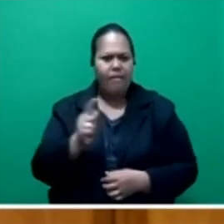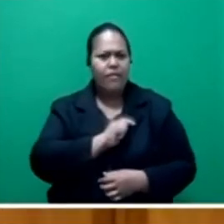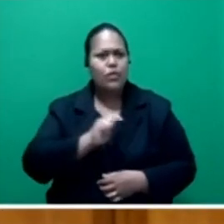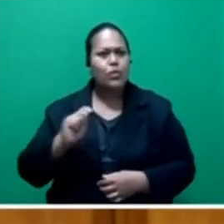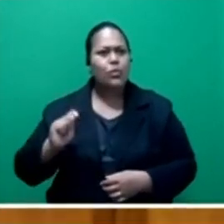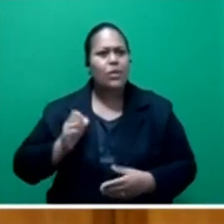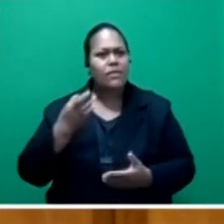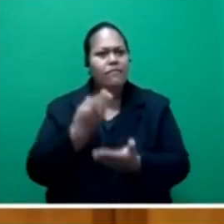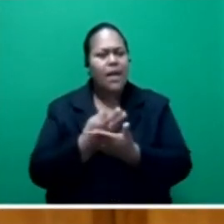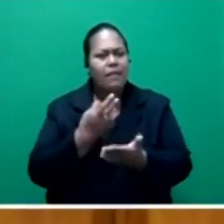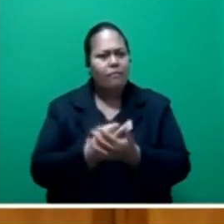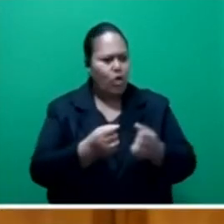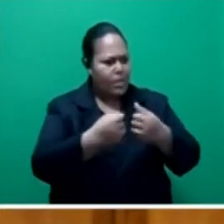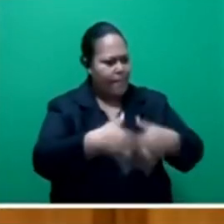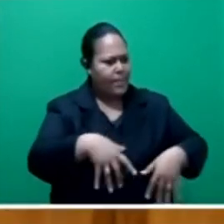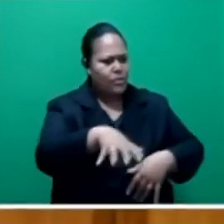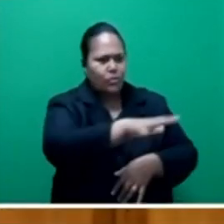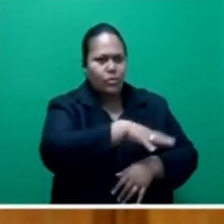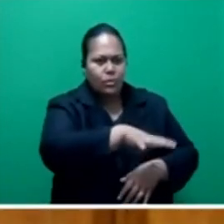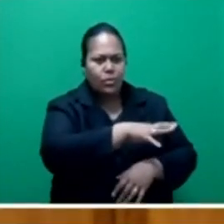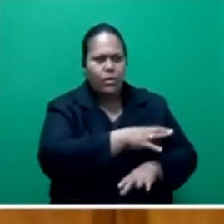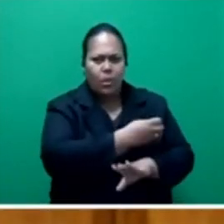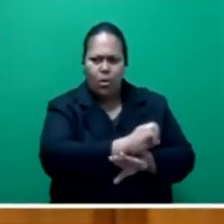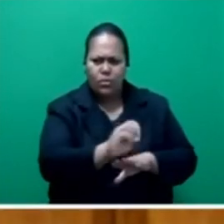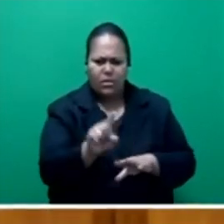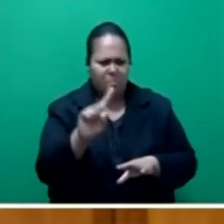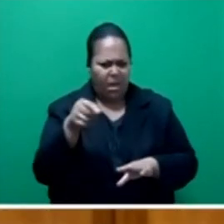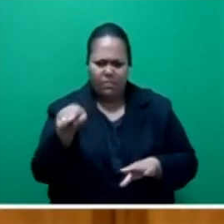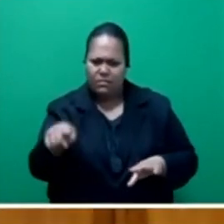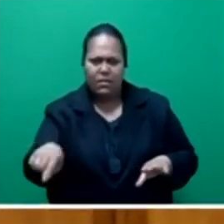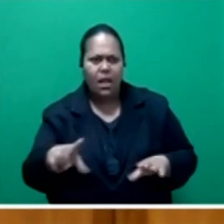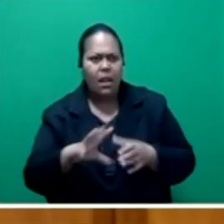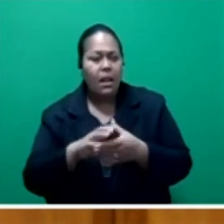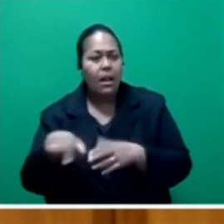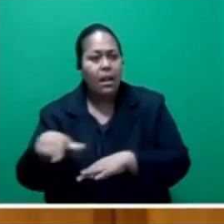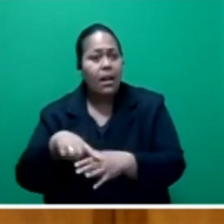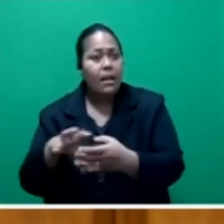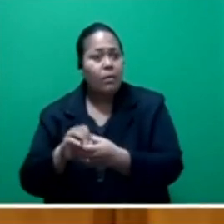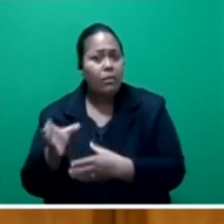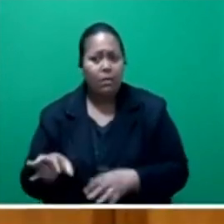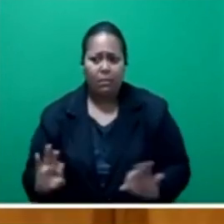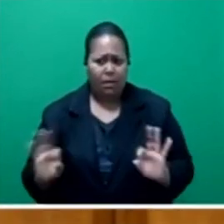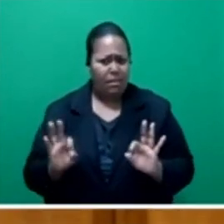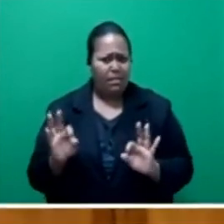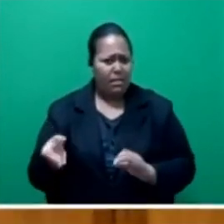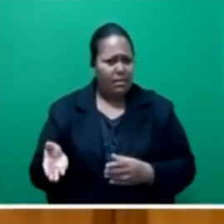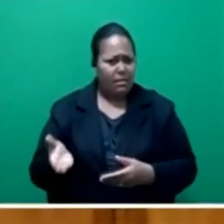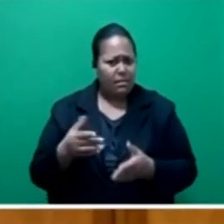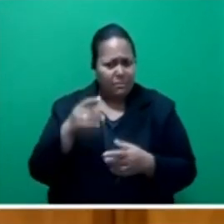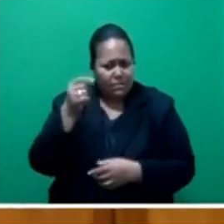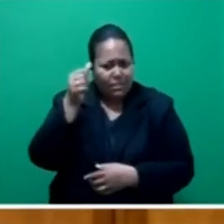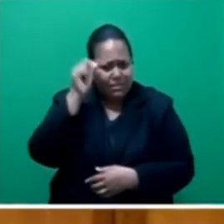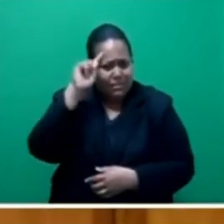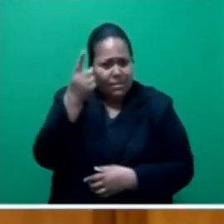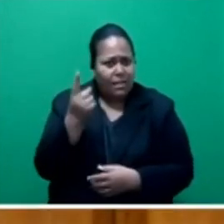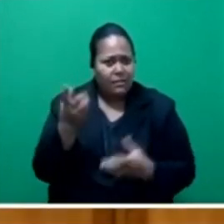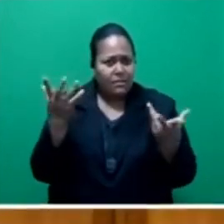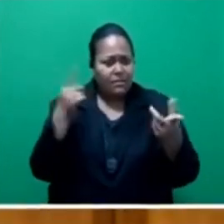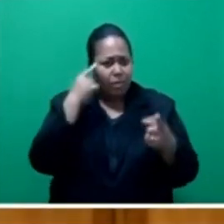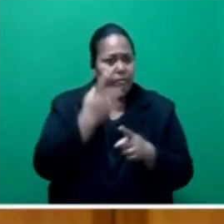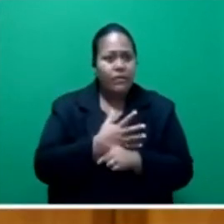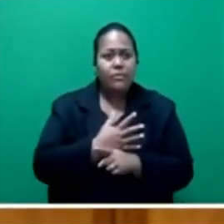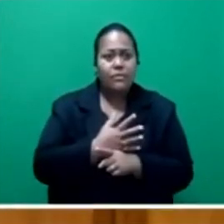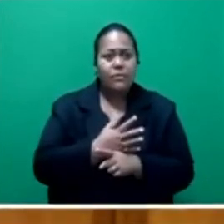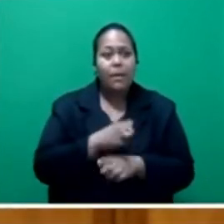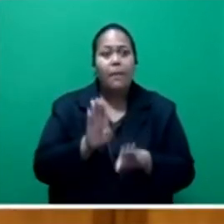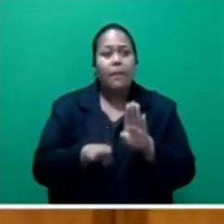How that works, no Ngole Ngole owner seems to know, as there is no statement of accounts. What the balance is, honorable